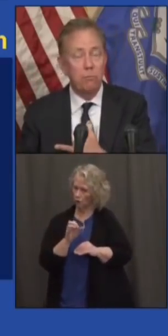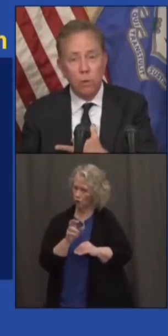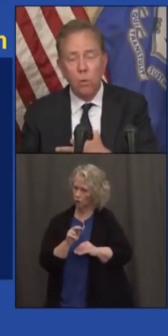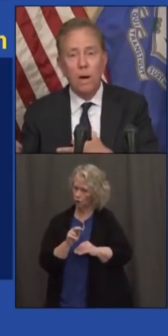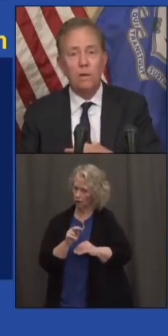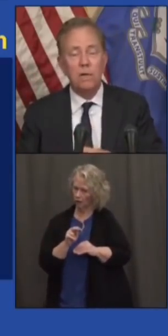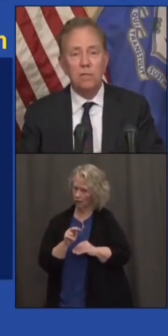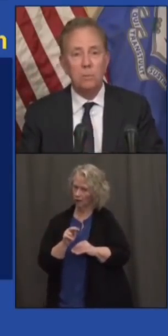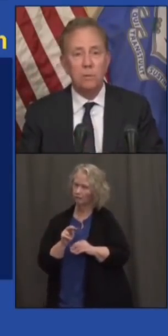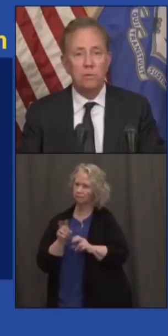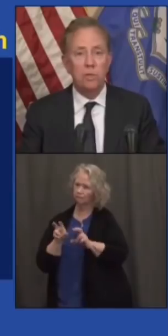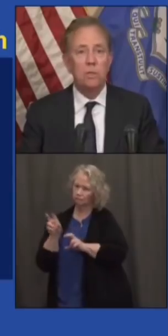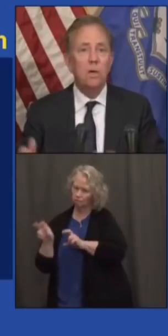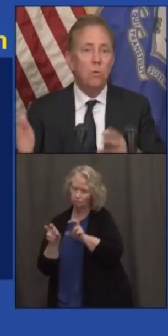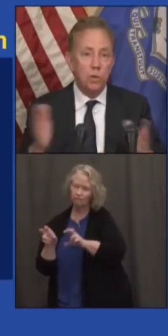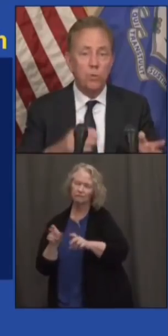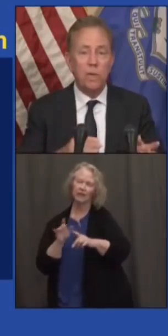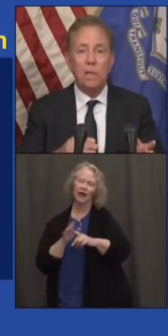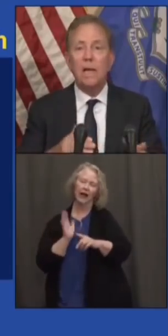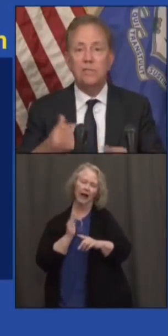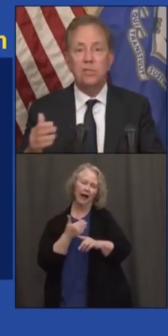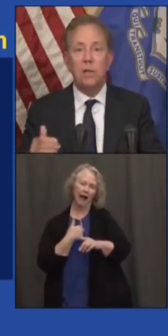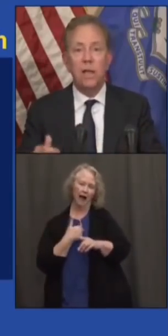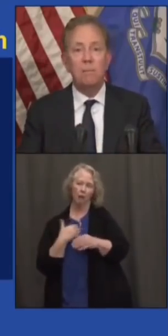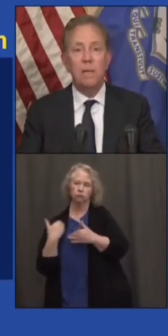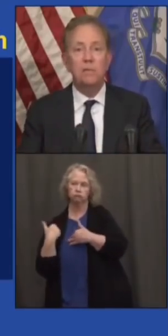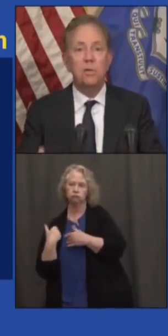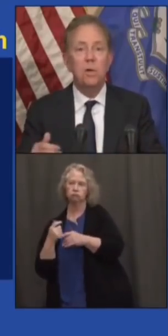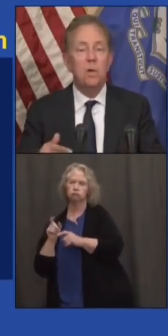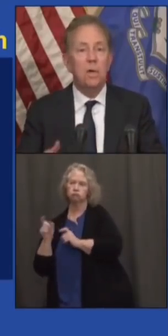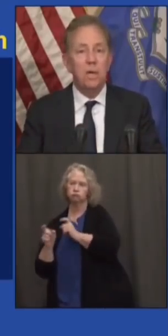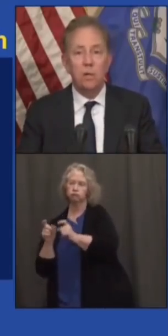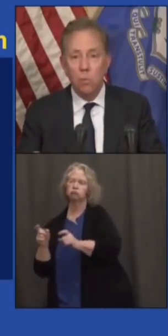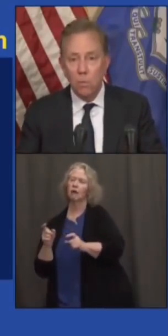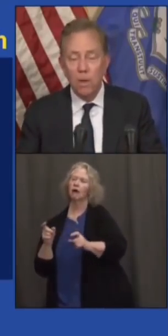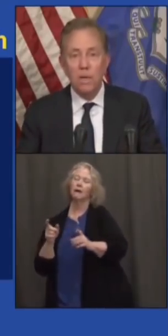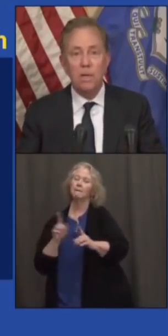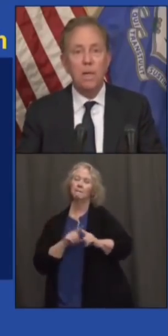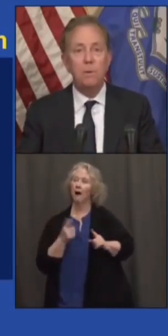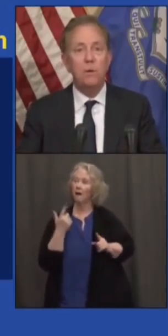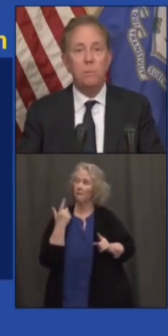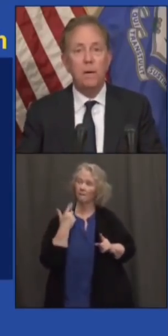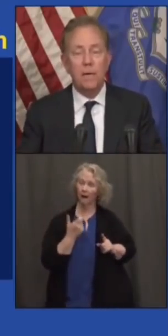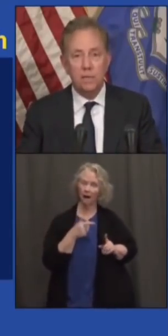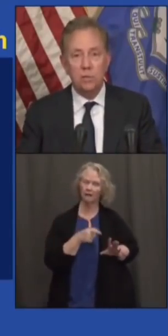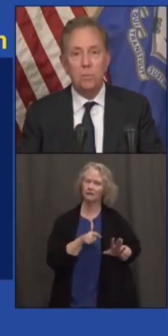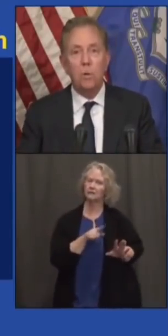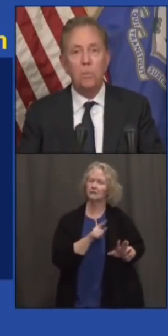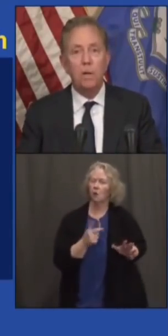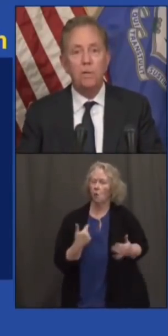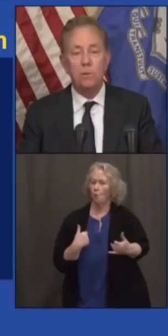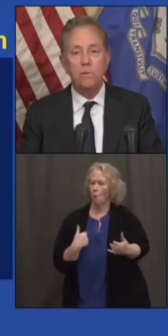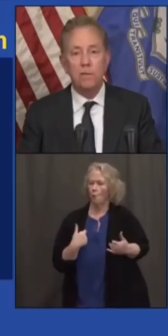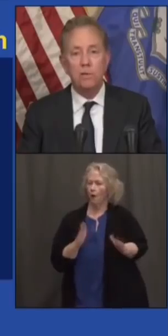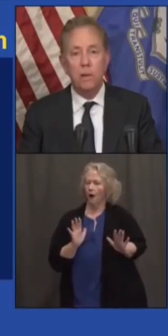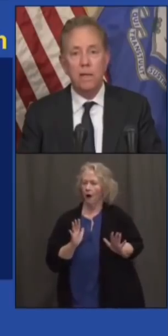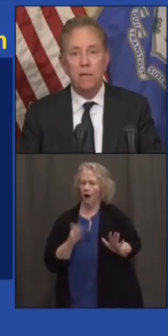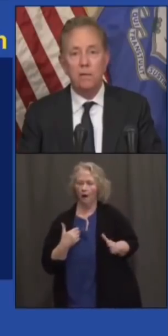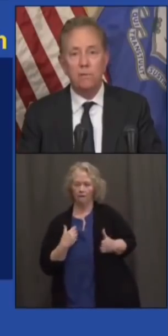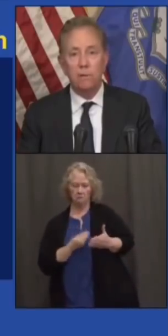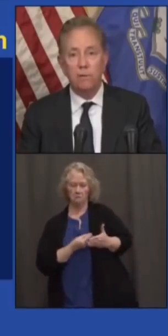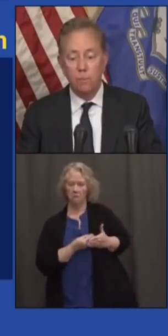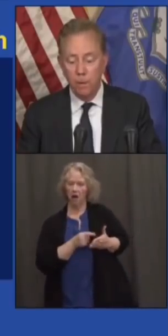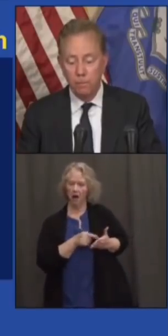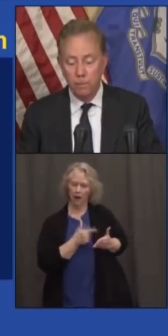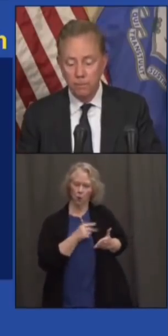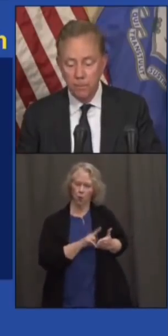required contribution. We're doing less. So that means either more money to keep in your pockets or more money to invest in making